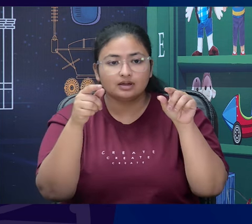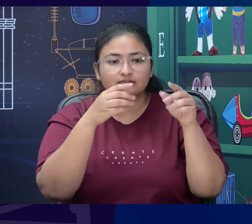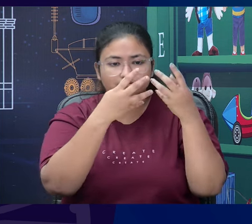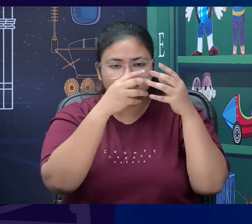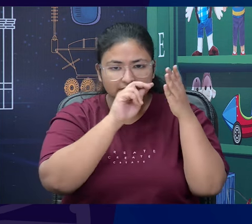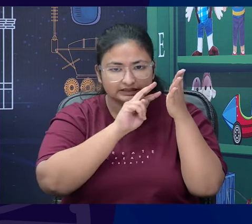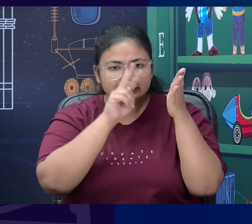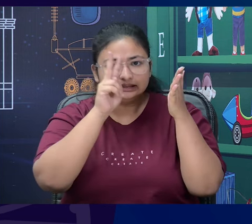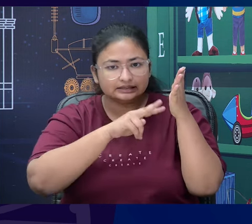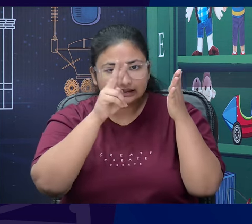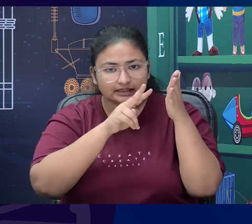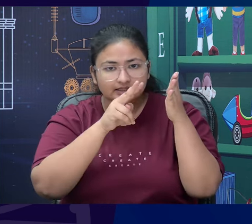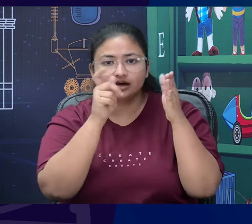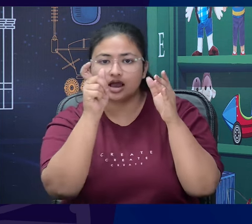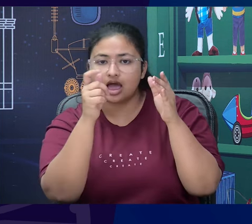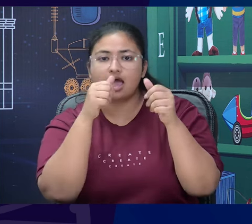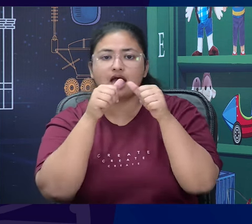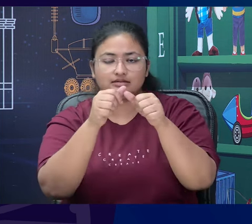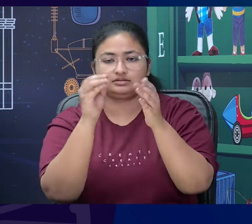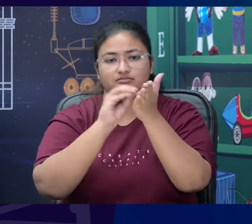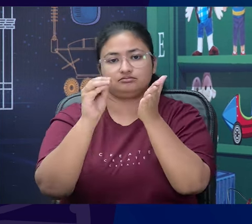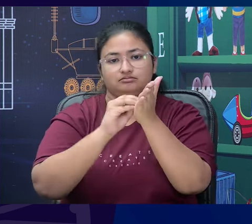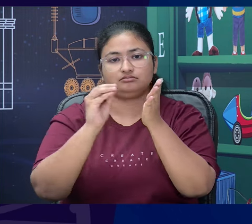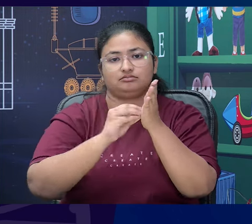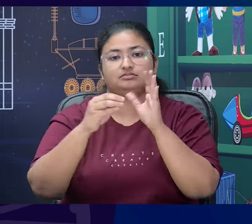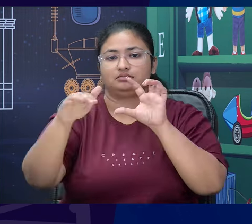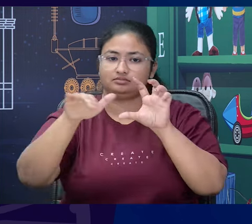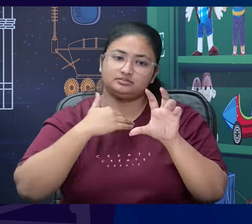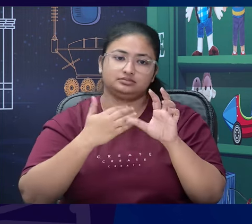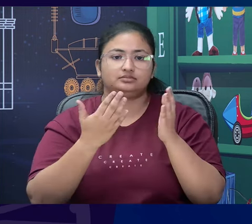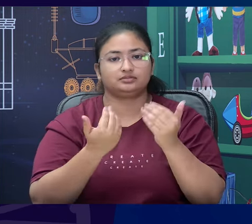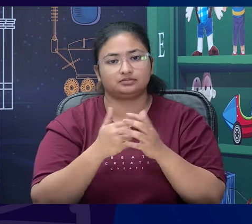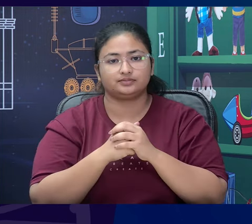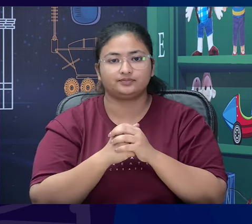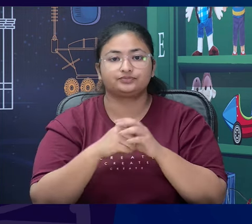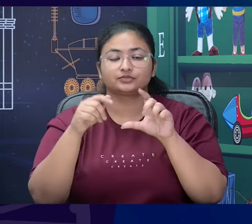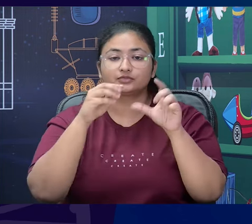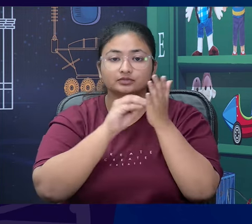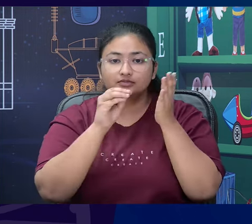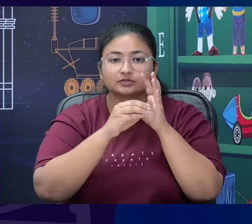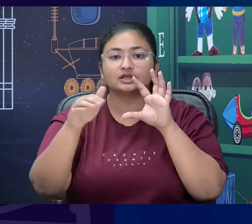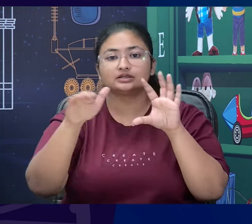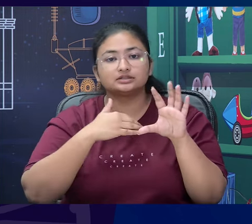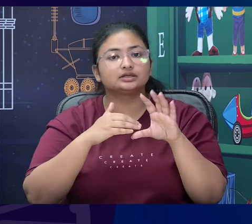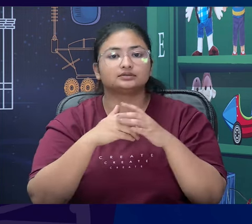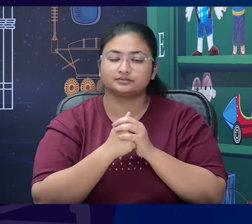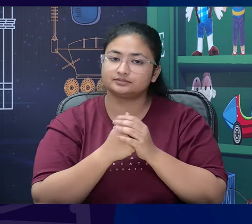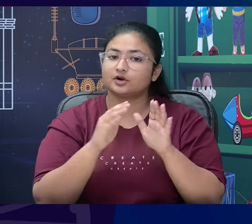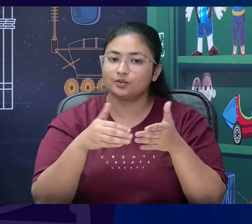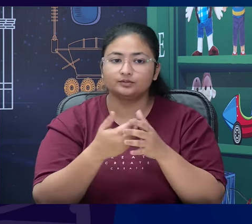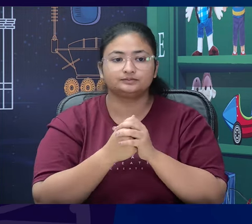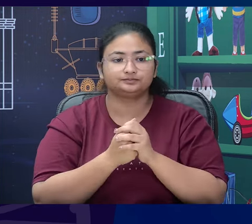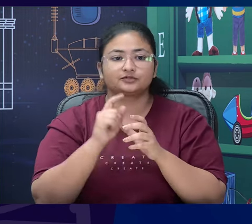by filling the blanks. Okay. And the students can send this homework in this particular format. Let us have a look at the format.